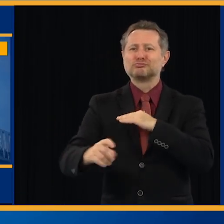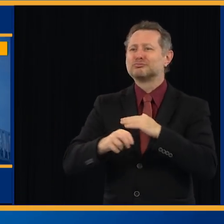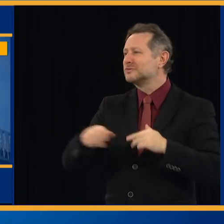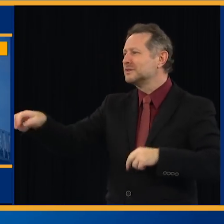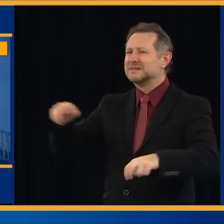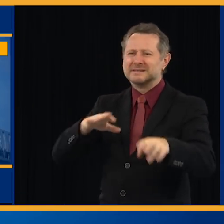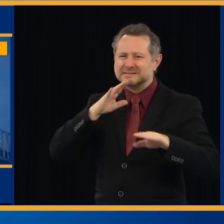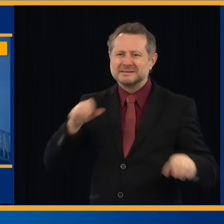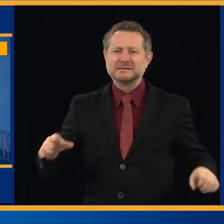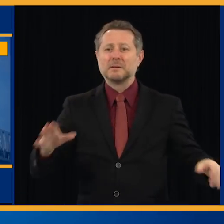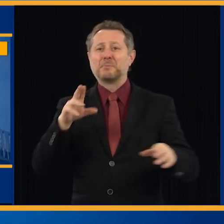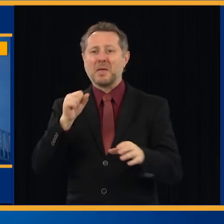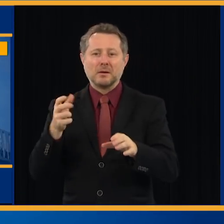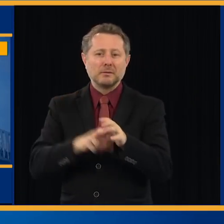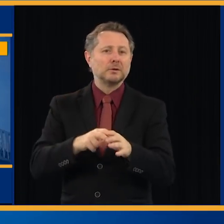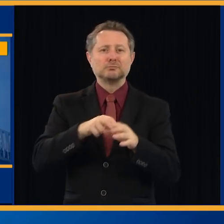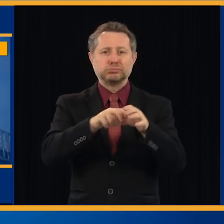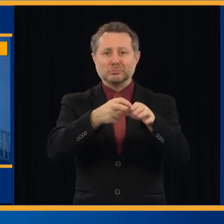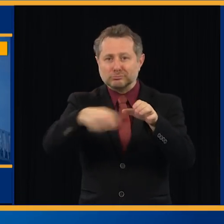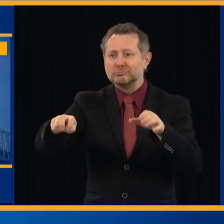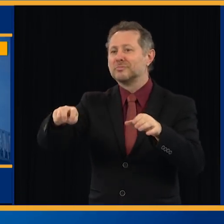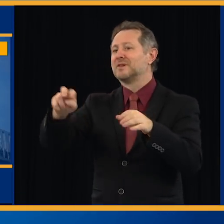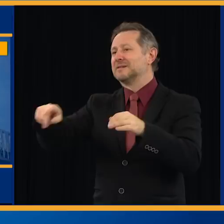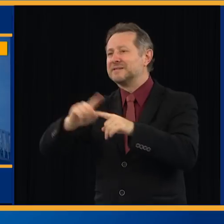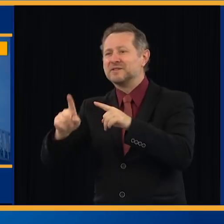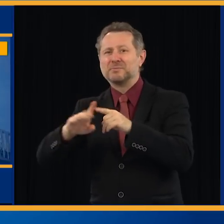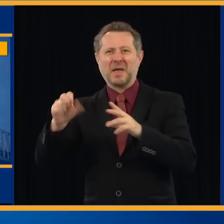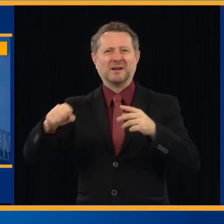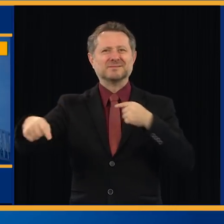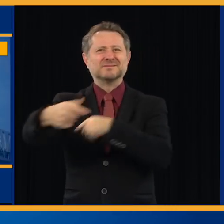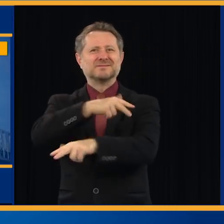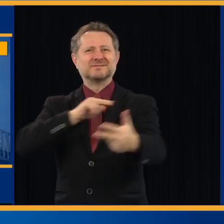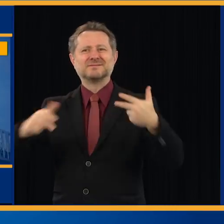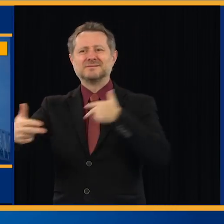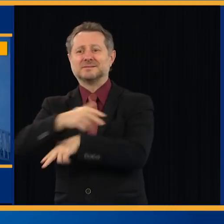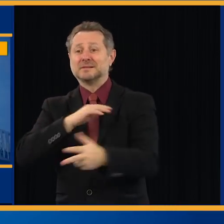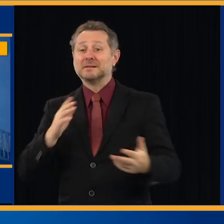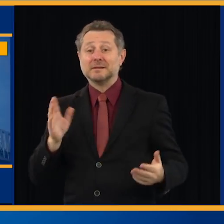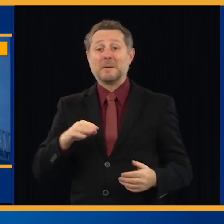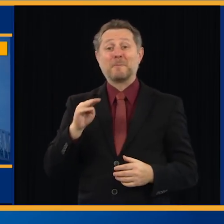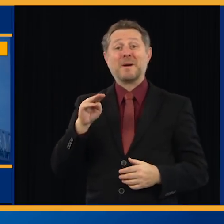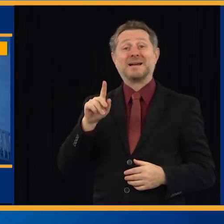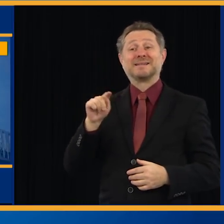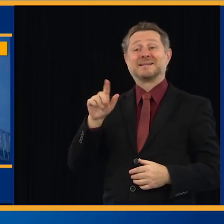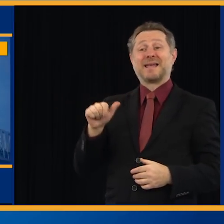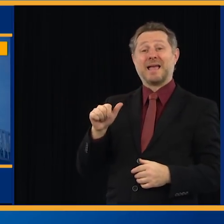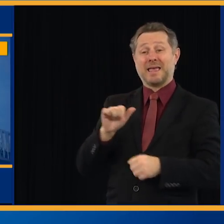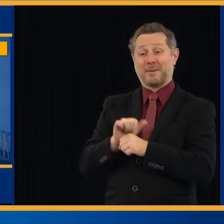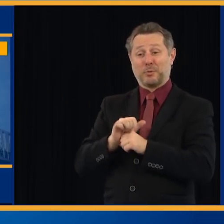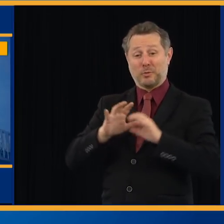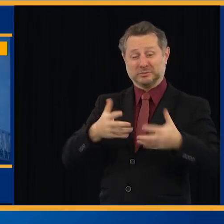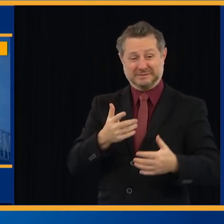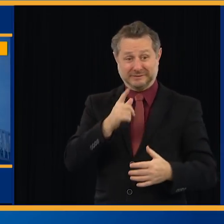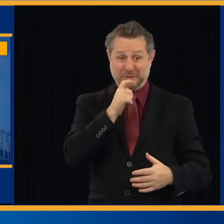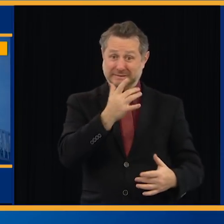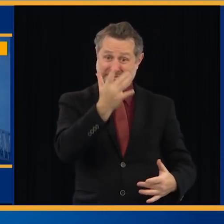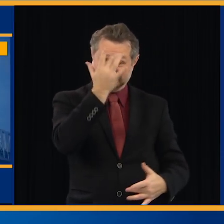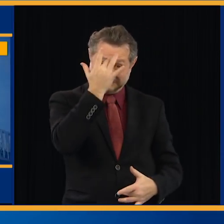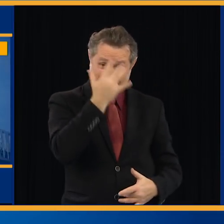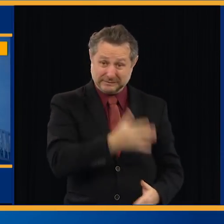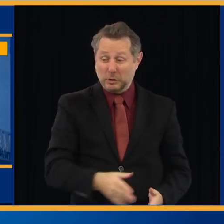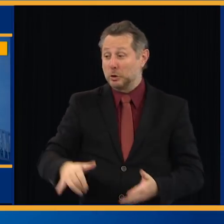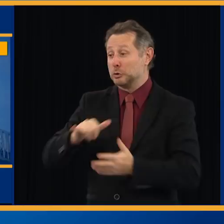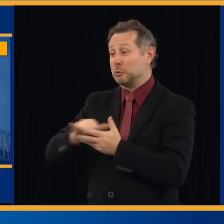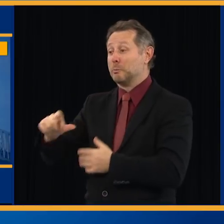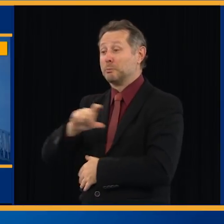trains, and ADA vehicles. Because MTA workers are sick, NYPD officers are sick, you have fewer